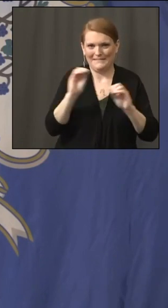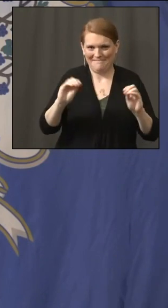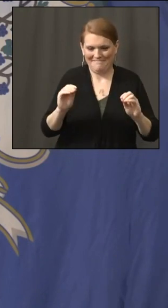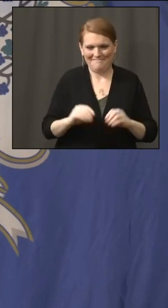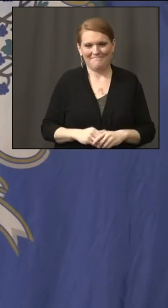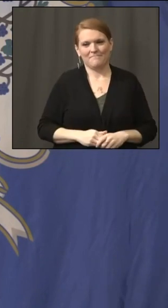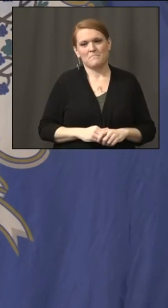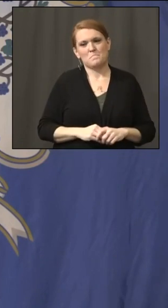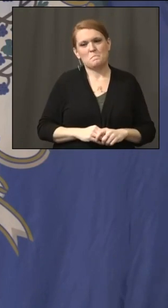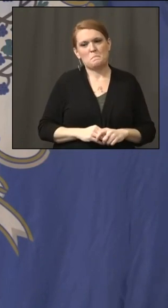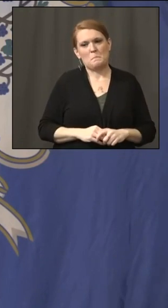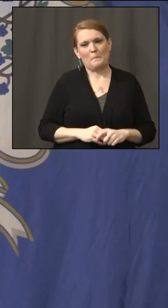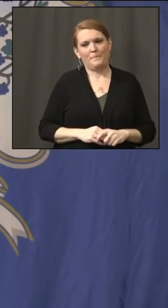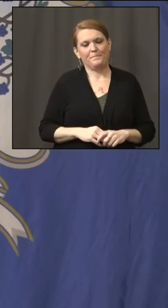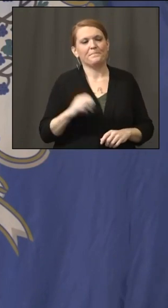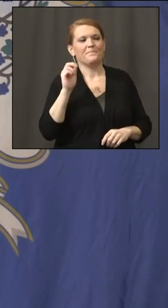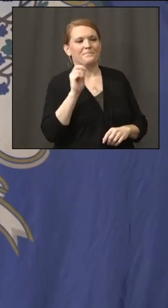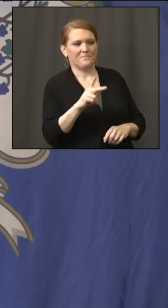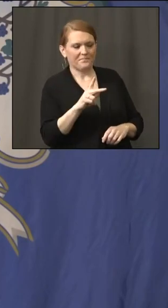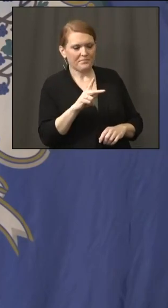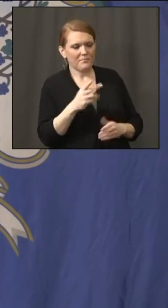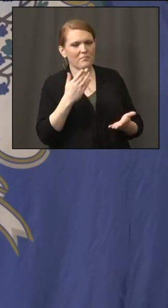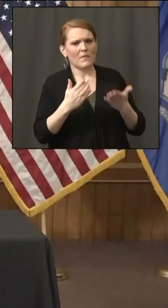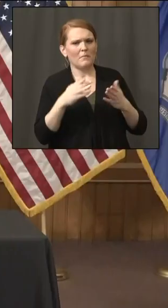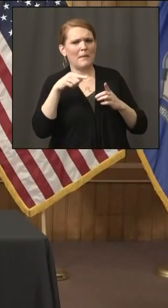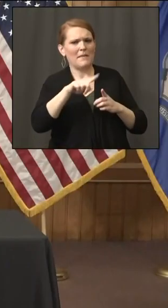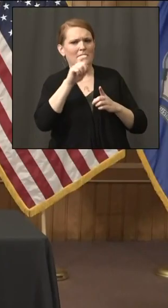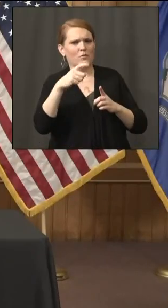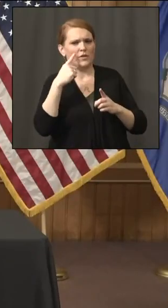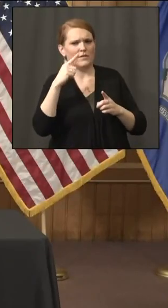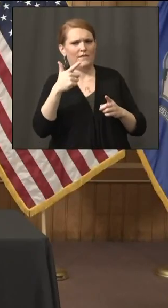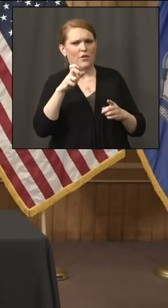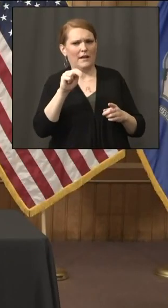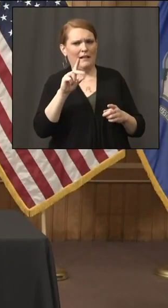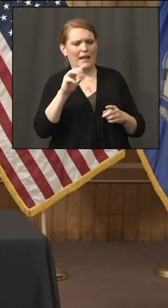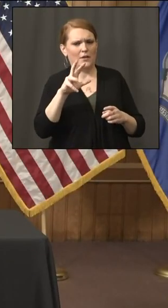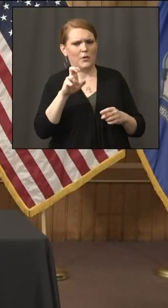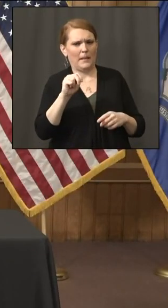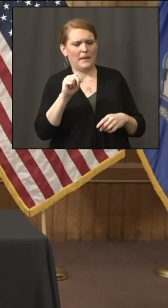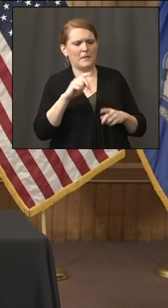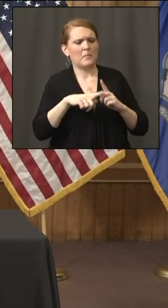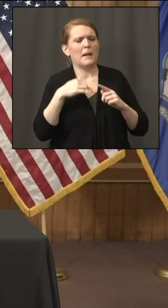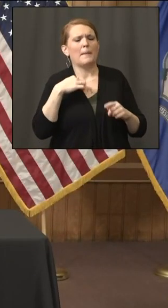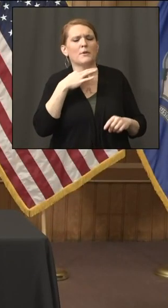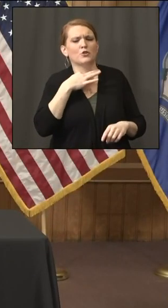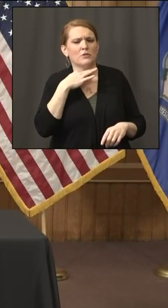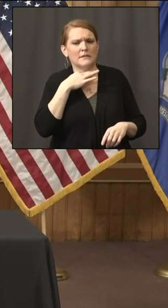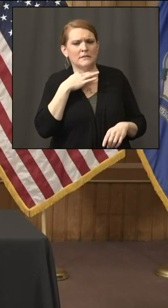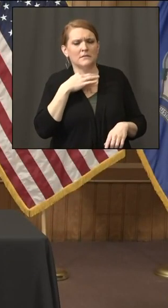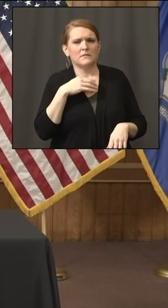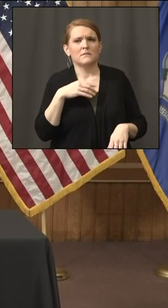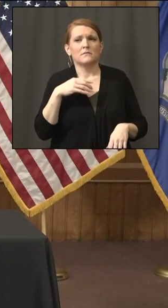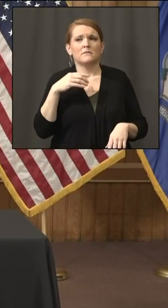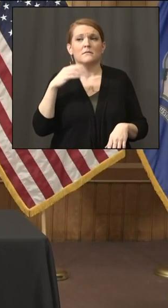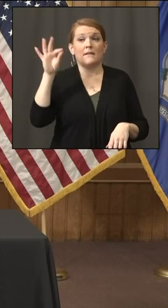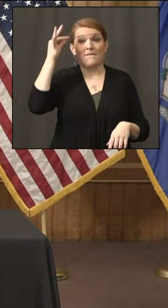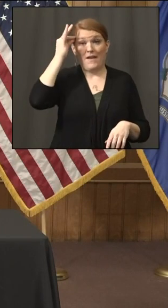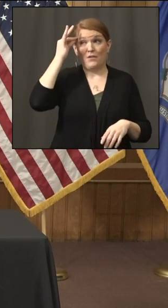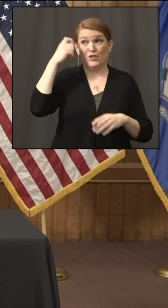And maybe this is for Glendalyn. Would you have preferred to have seen the federal government include